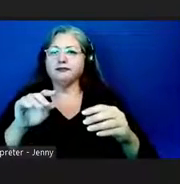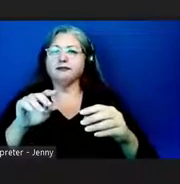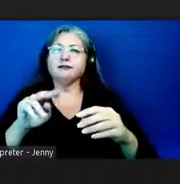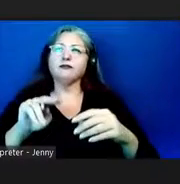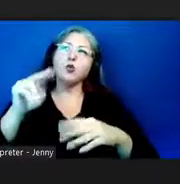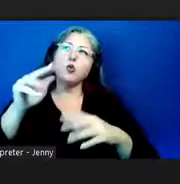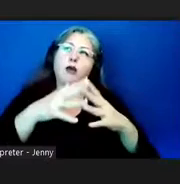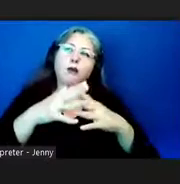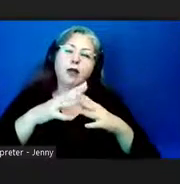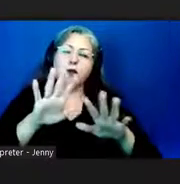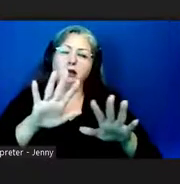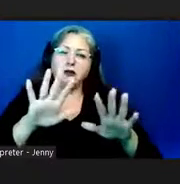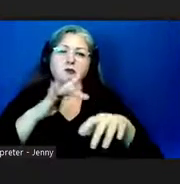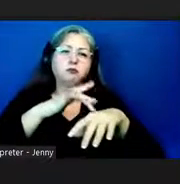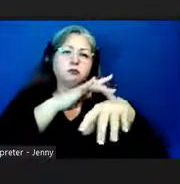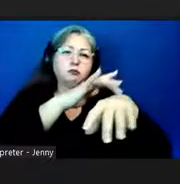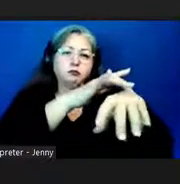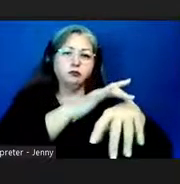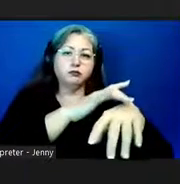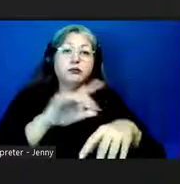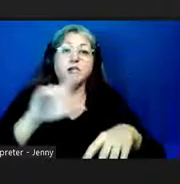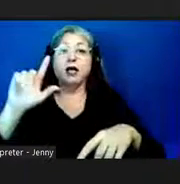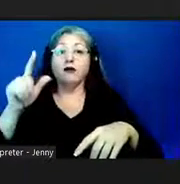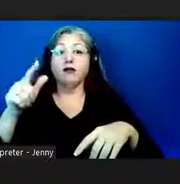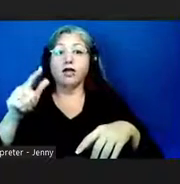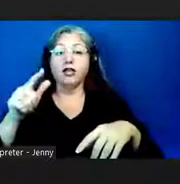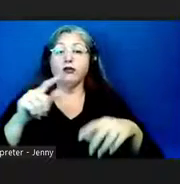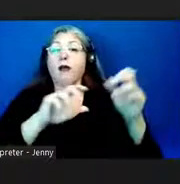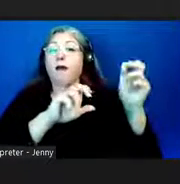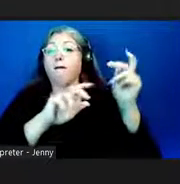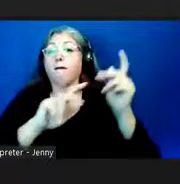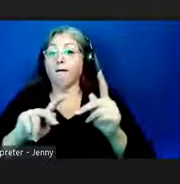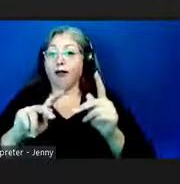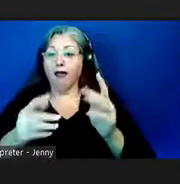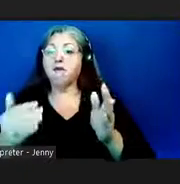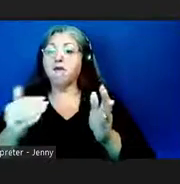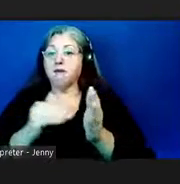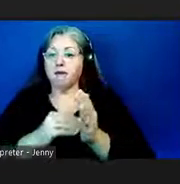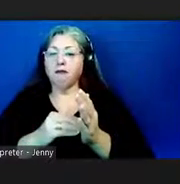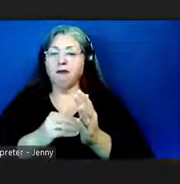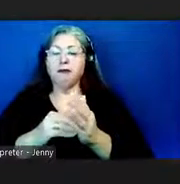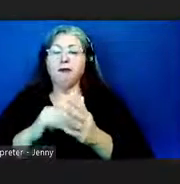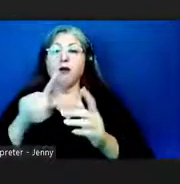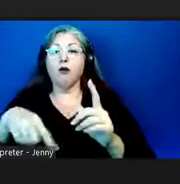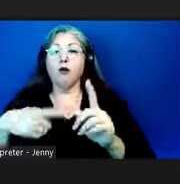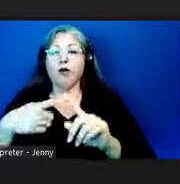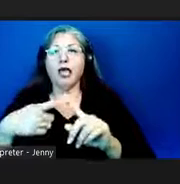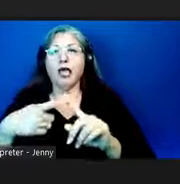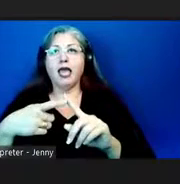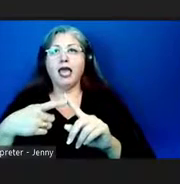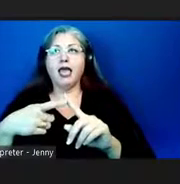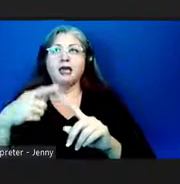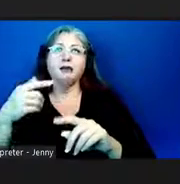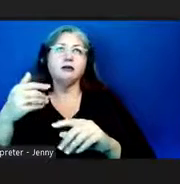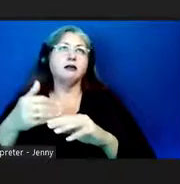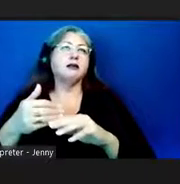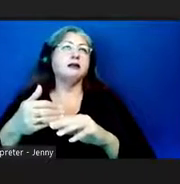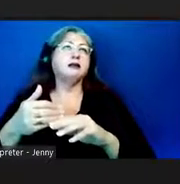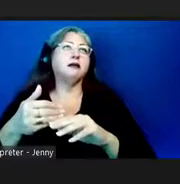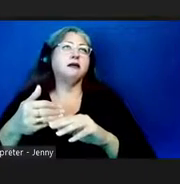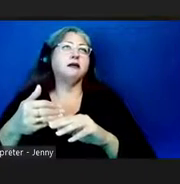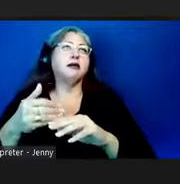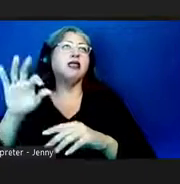america and then eventually he came back again in the early following in uh